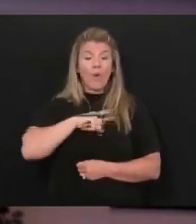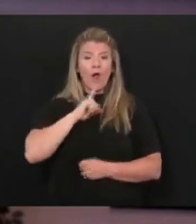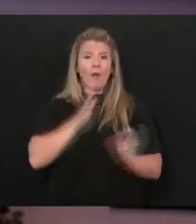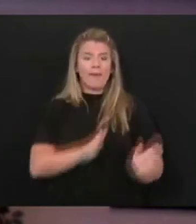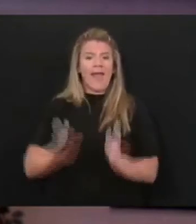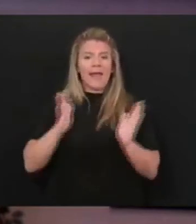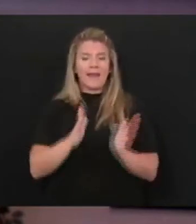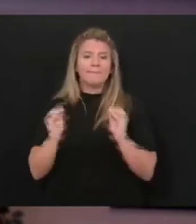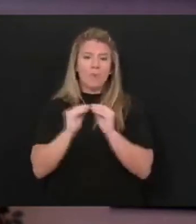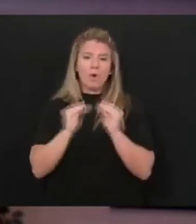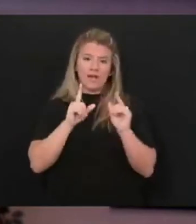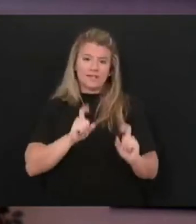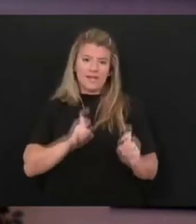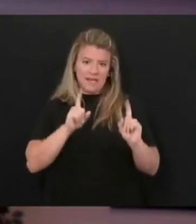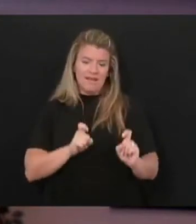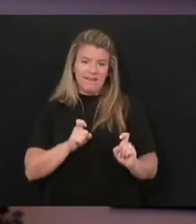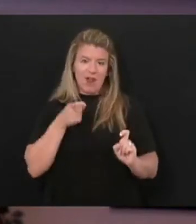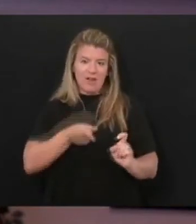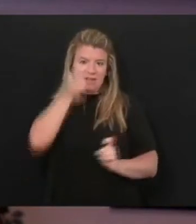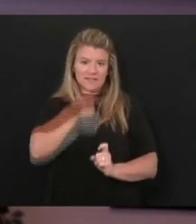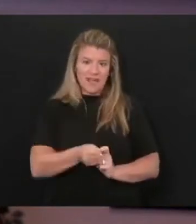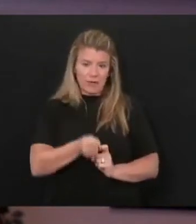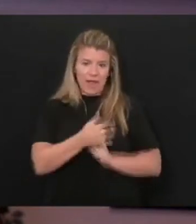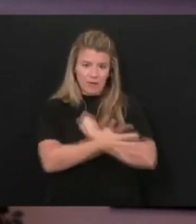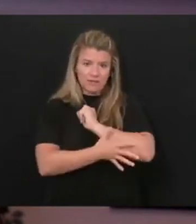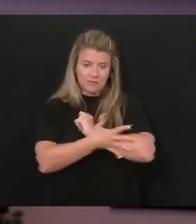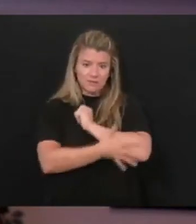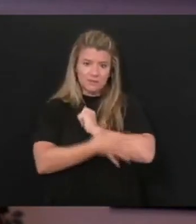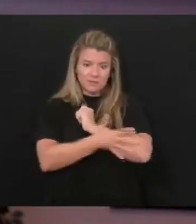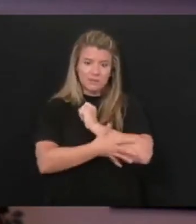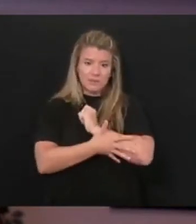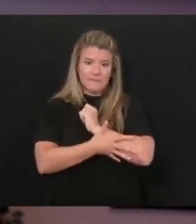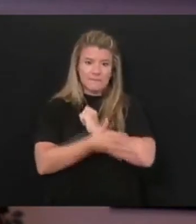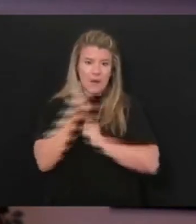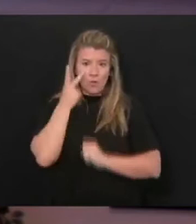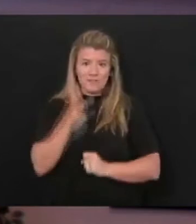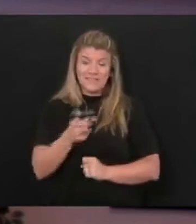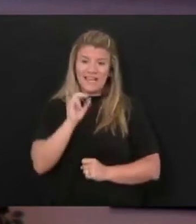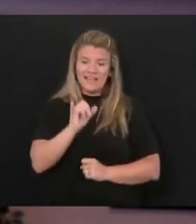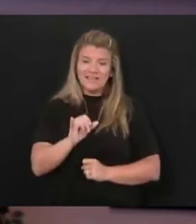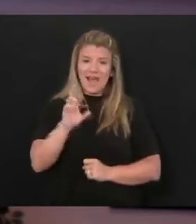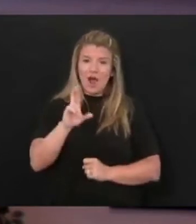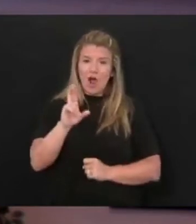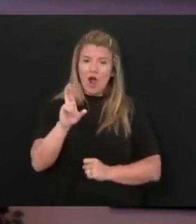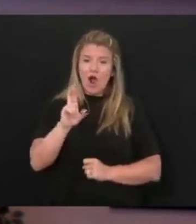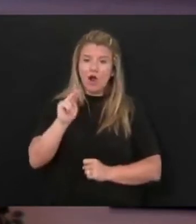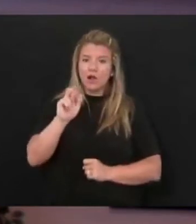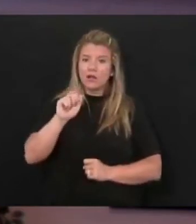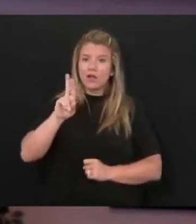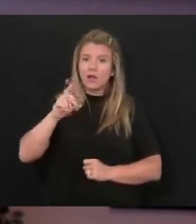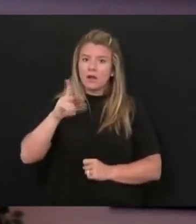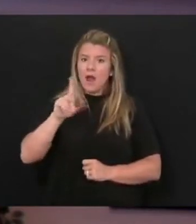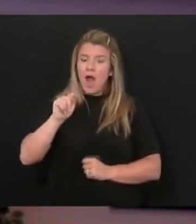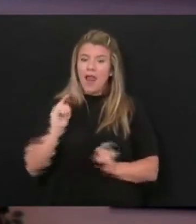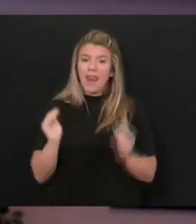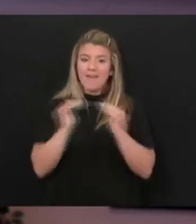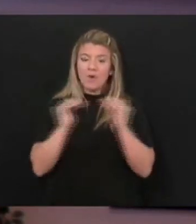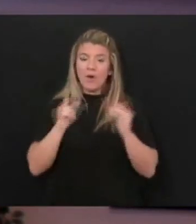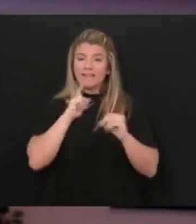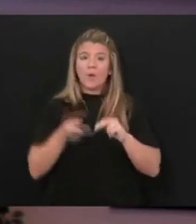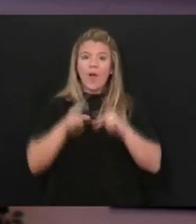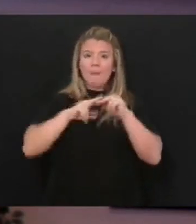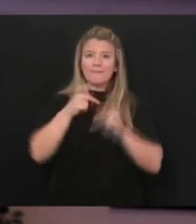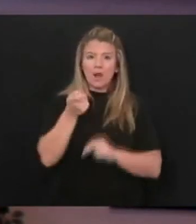testing in the southern counties that we see that are not level going up